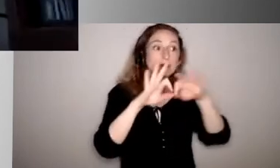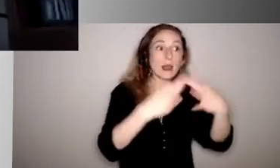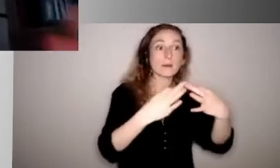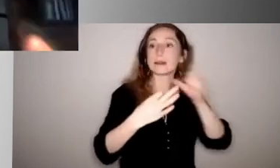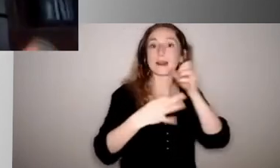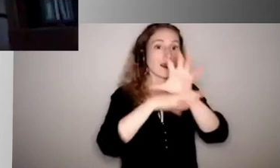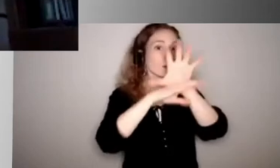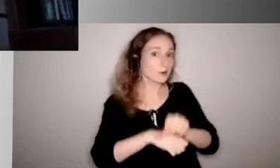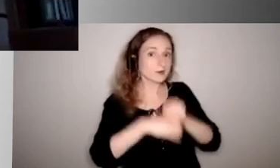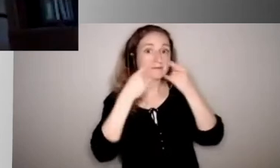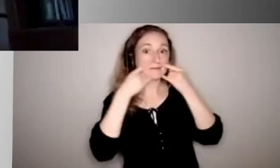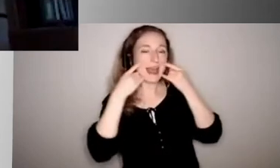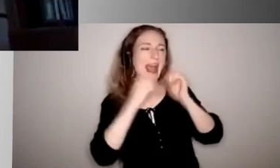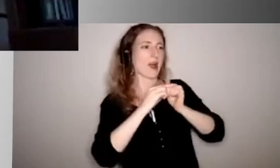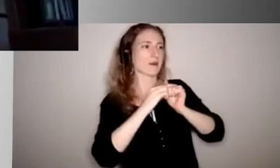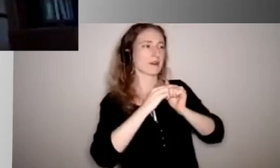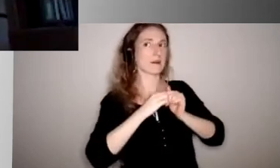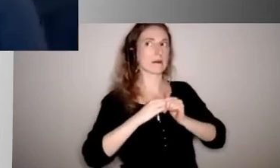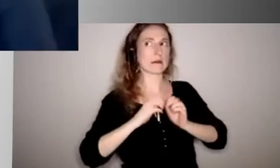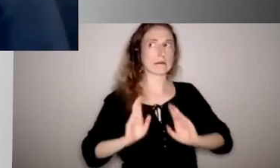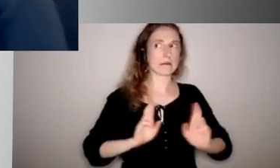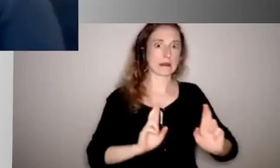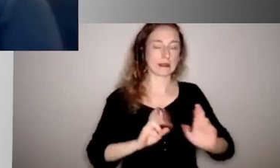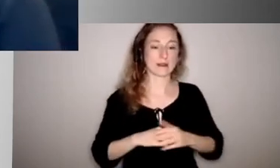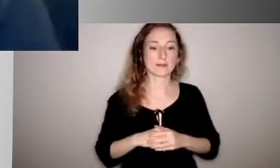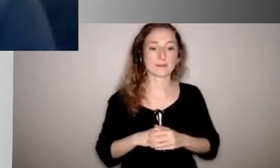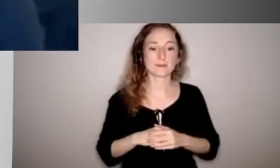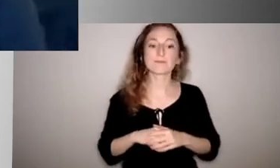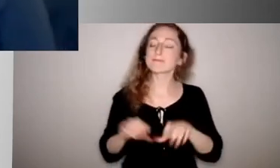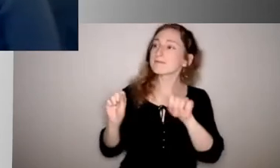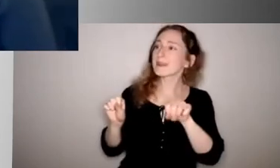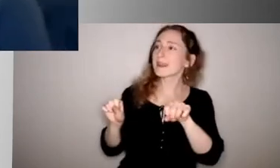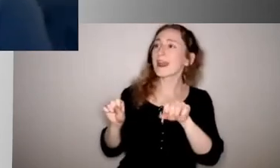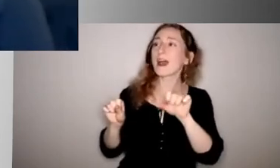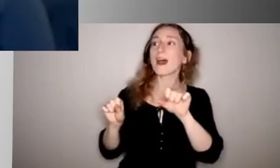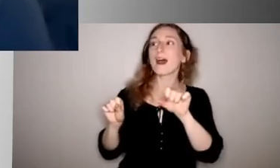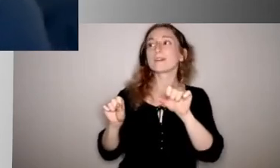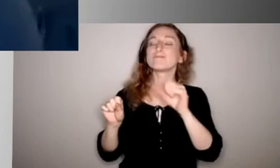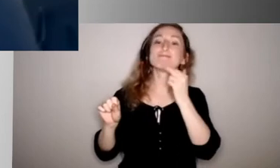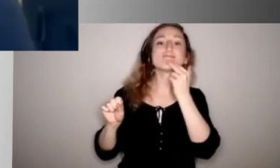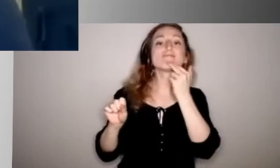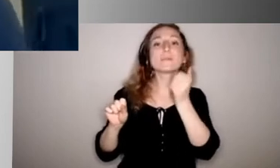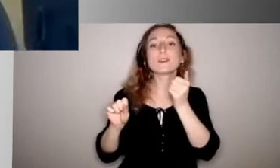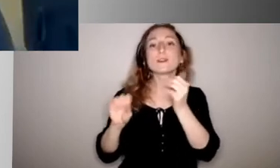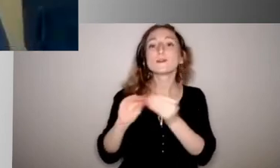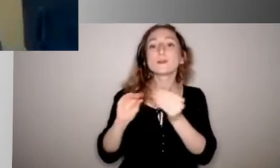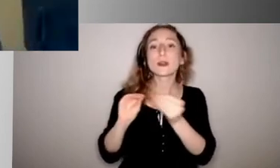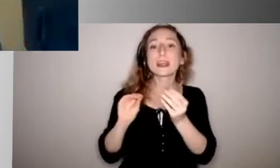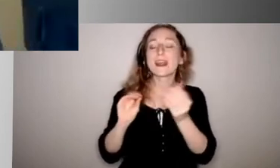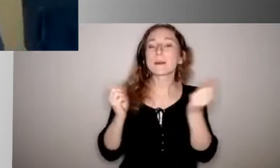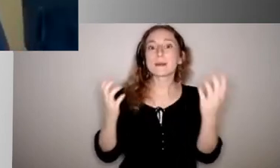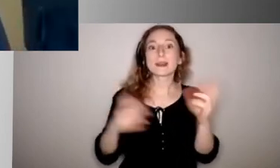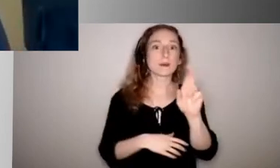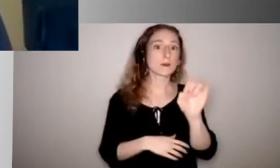and getting used to wearing that in their face? Yeah. So just a funny, like super cute story that a lot of our Riley